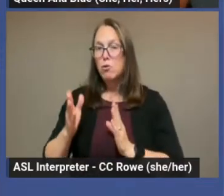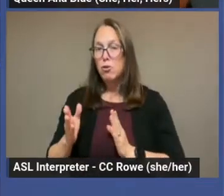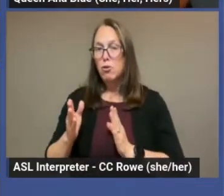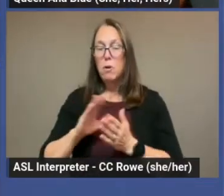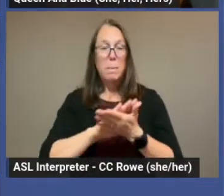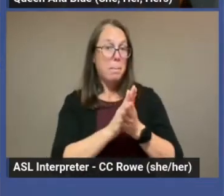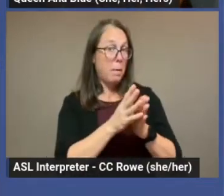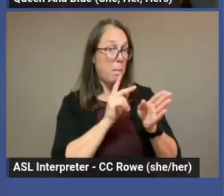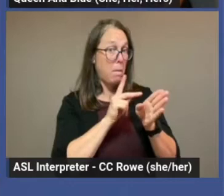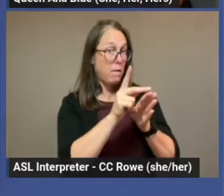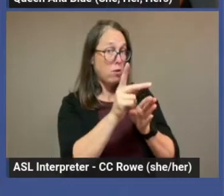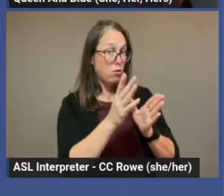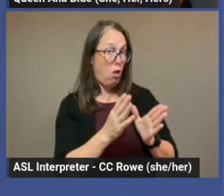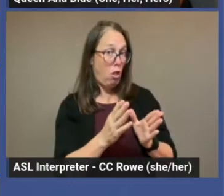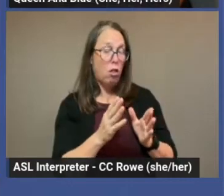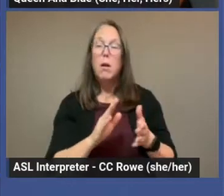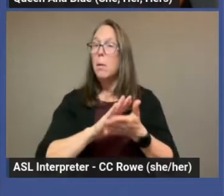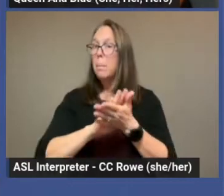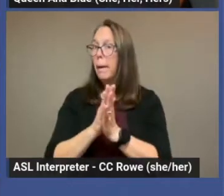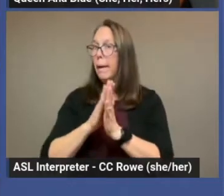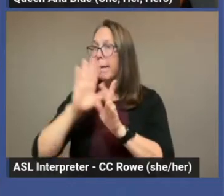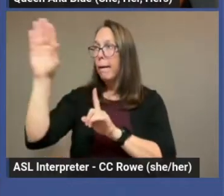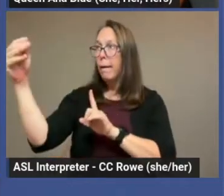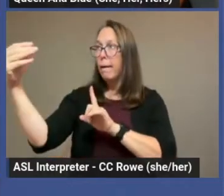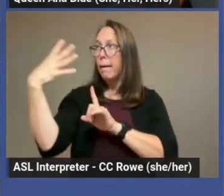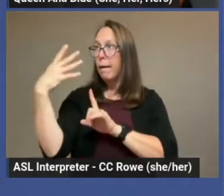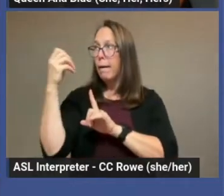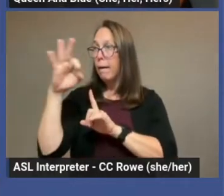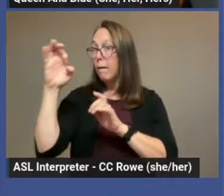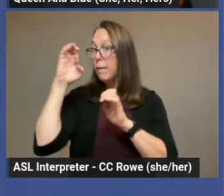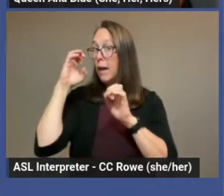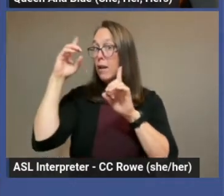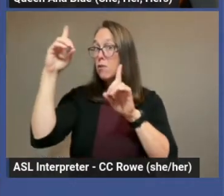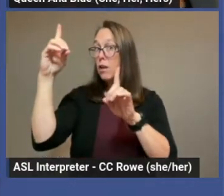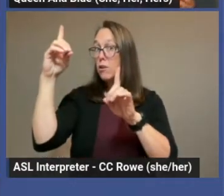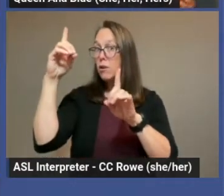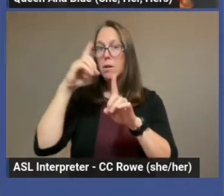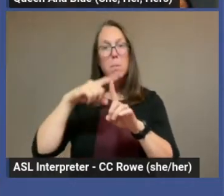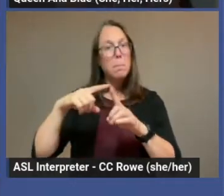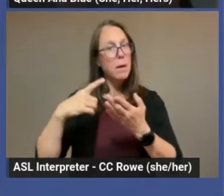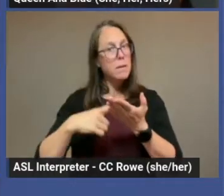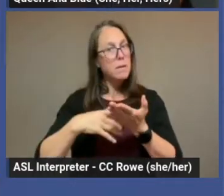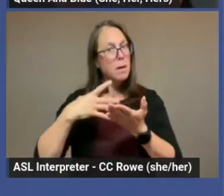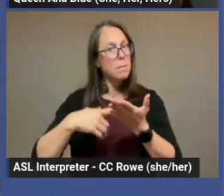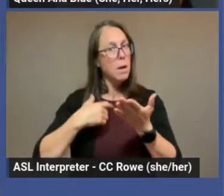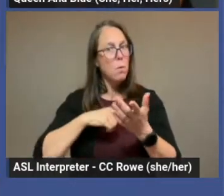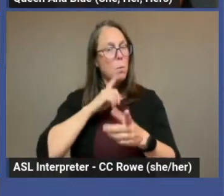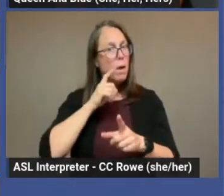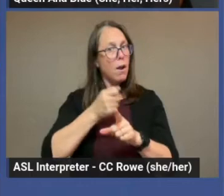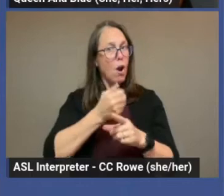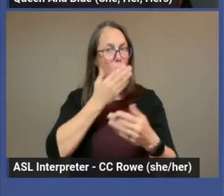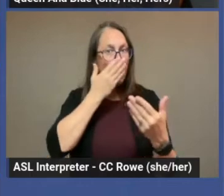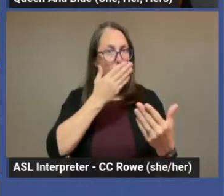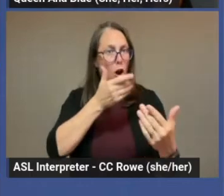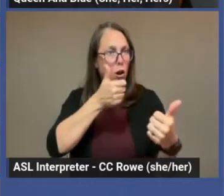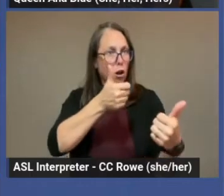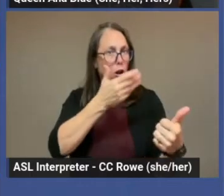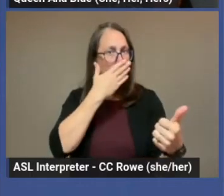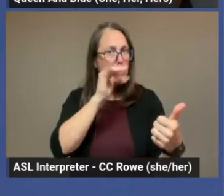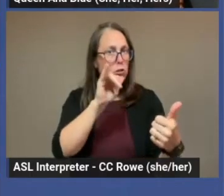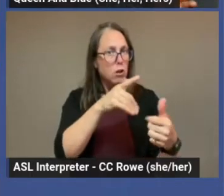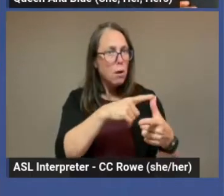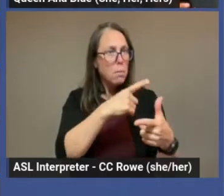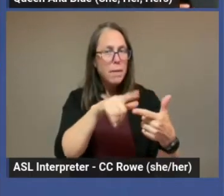being in the educational spotlight. And there's those times we hit it on a nail. And then there's those times where we're like, ooh,